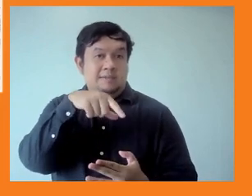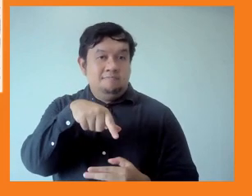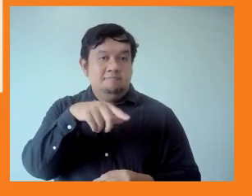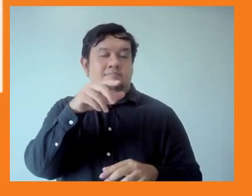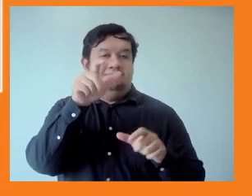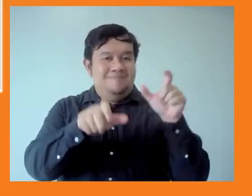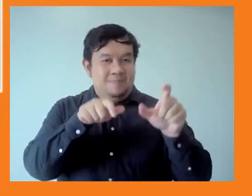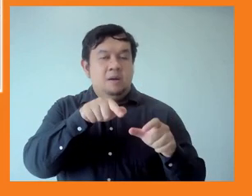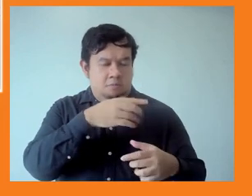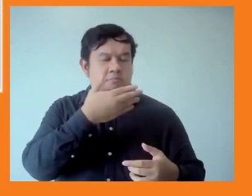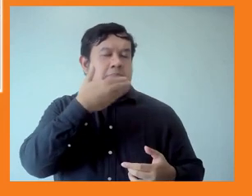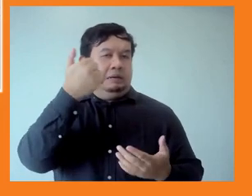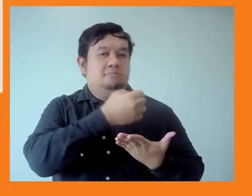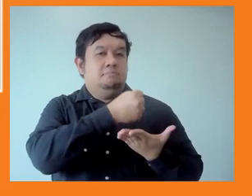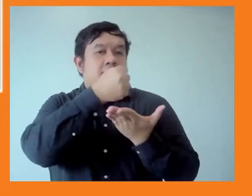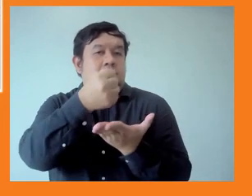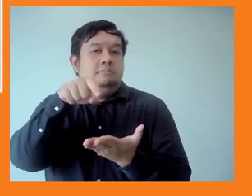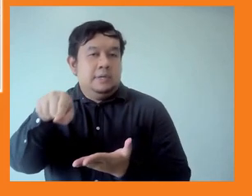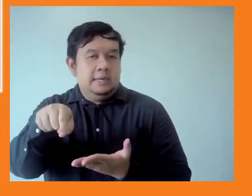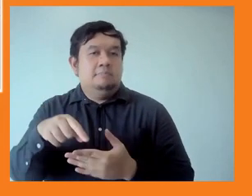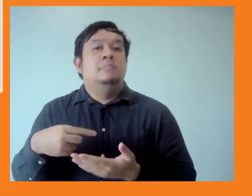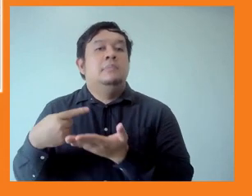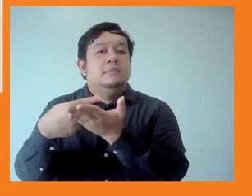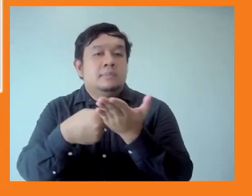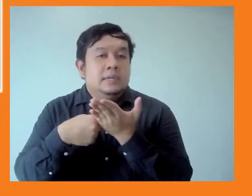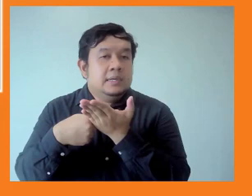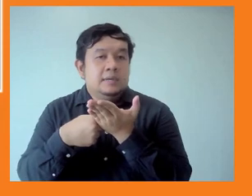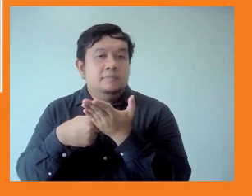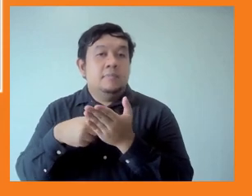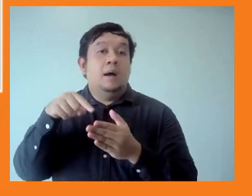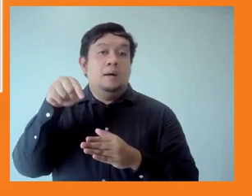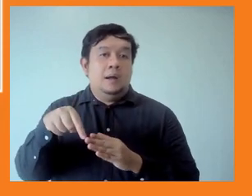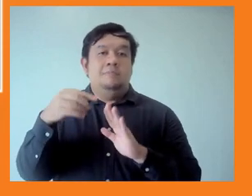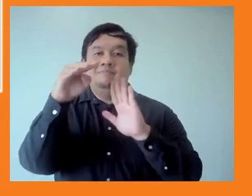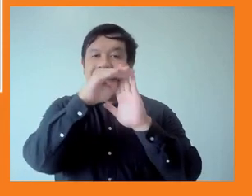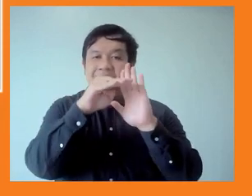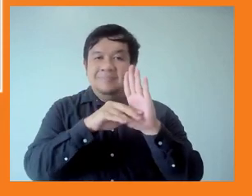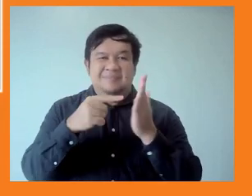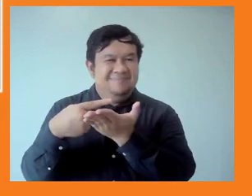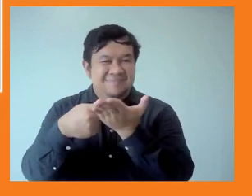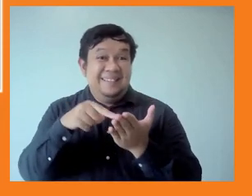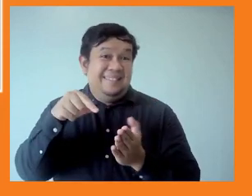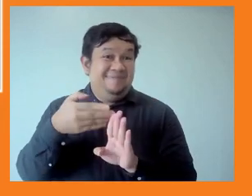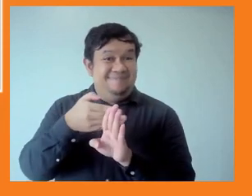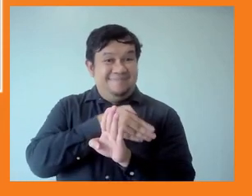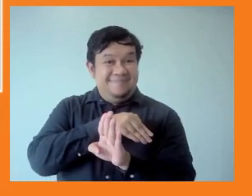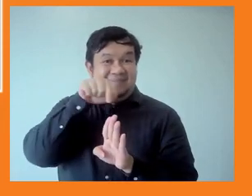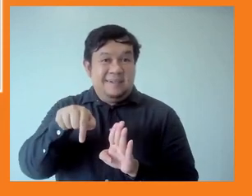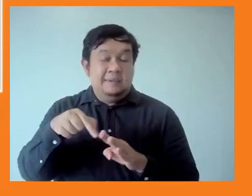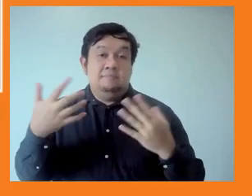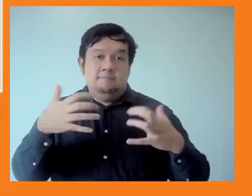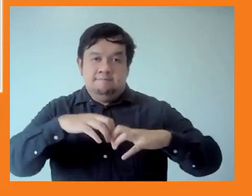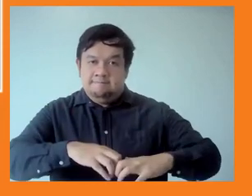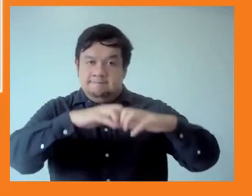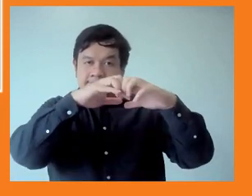discussed in the panel. And some of the points during the panel discussion were building resilient systems, making